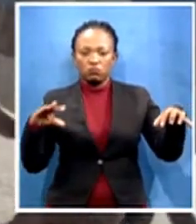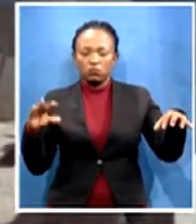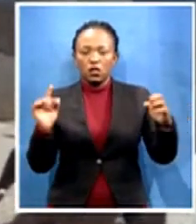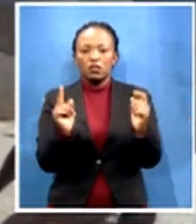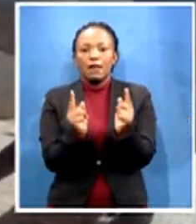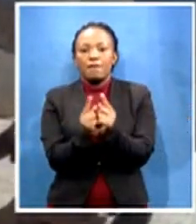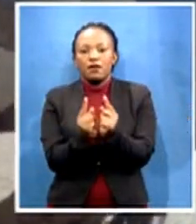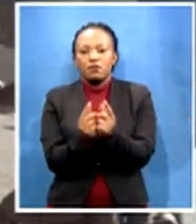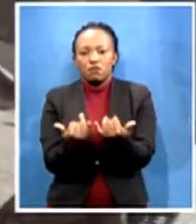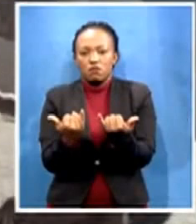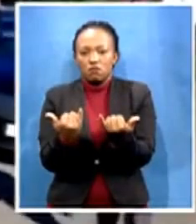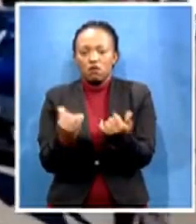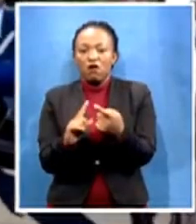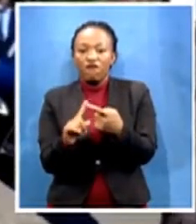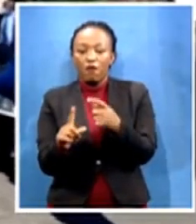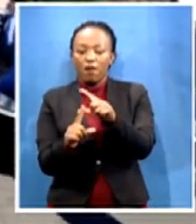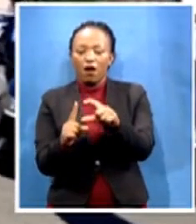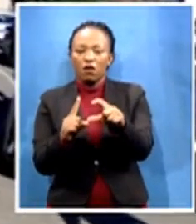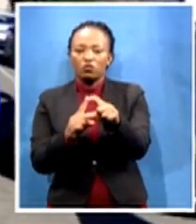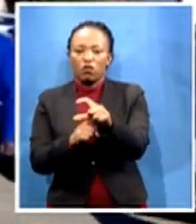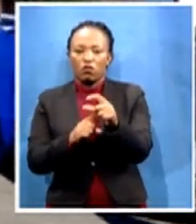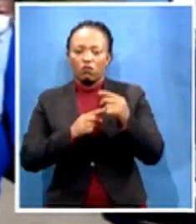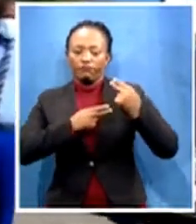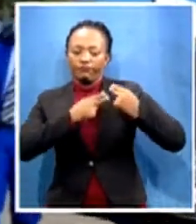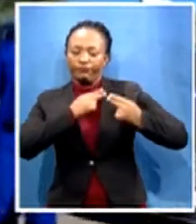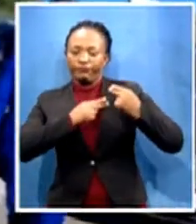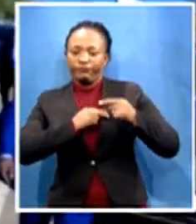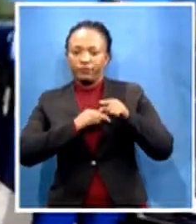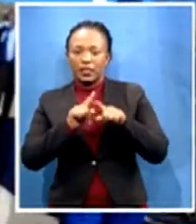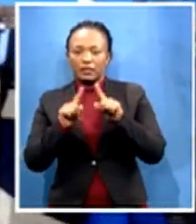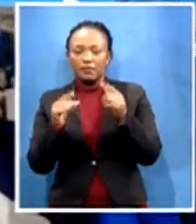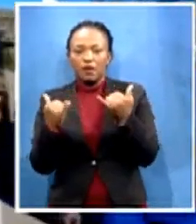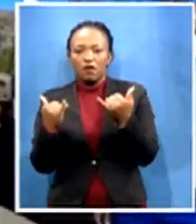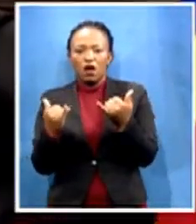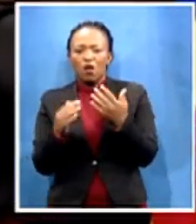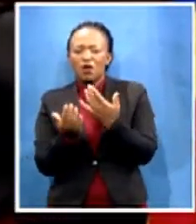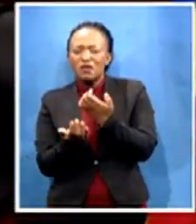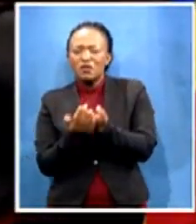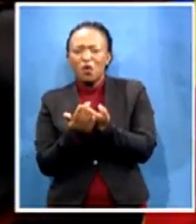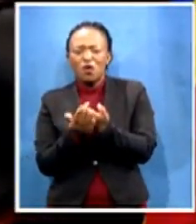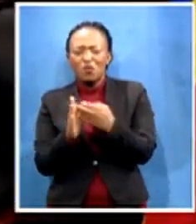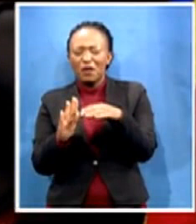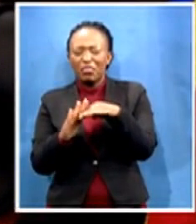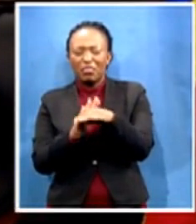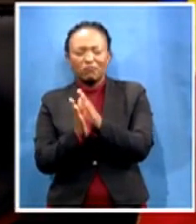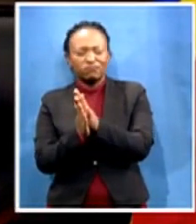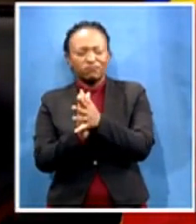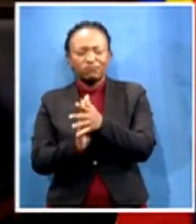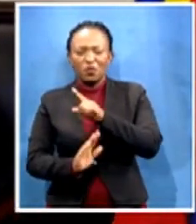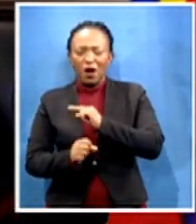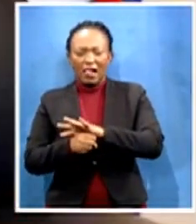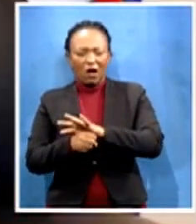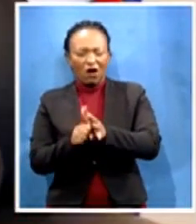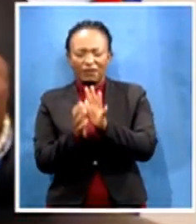heritage to stimulating a ravaged economy following devastating COVID-19 pandemic, which claimed his